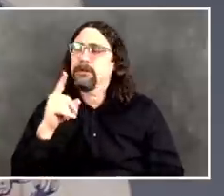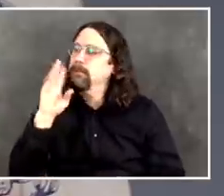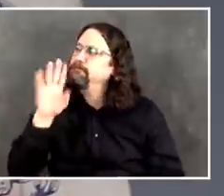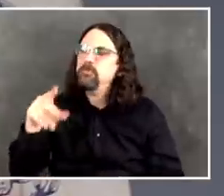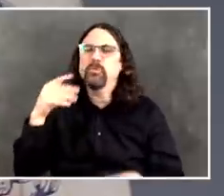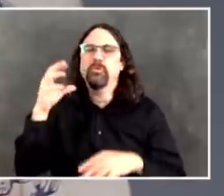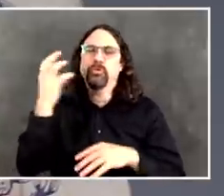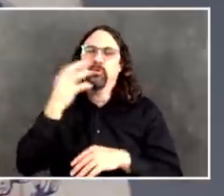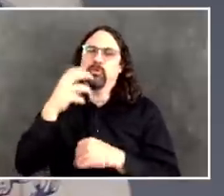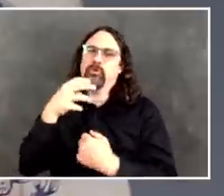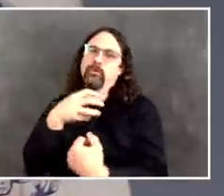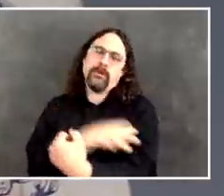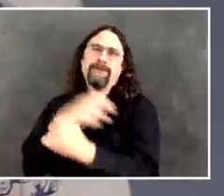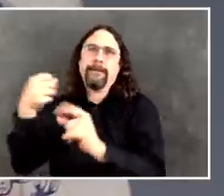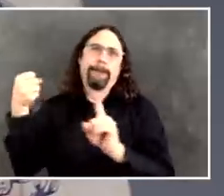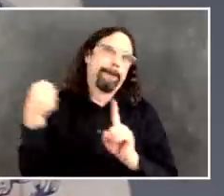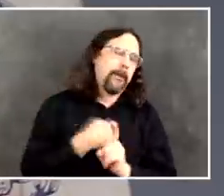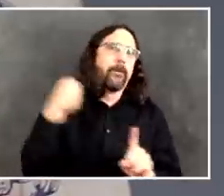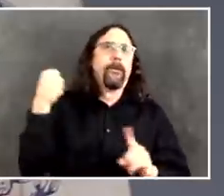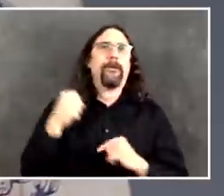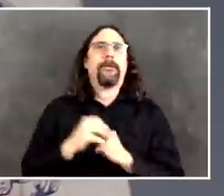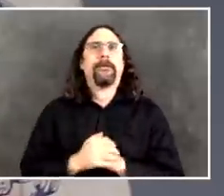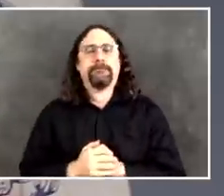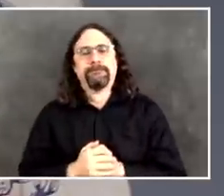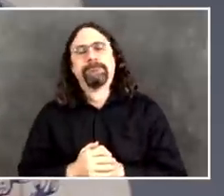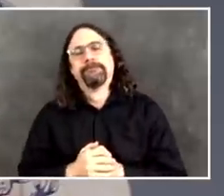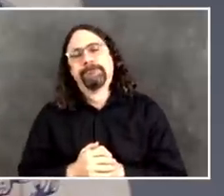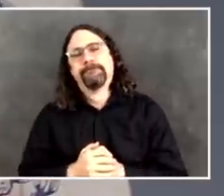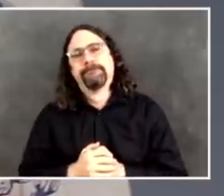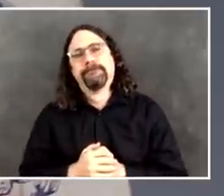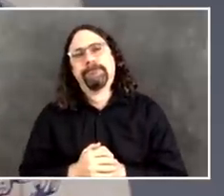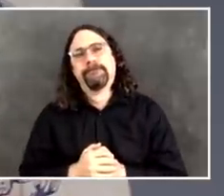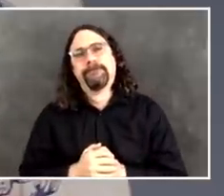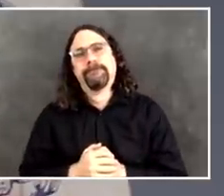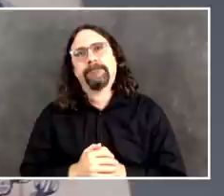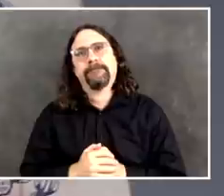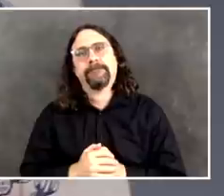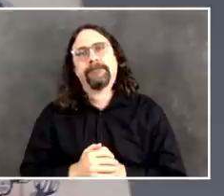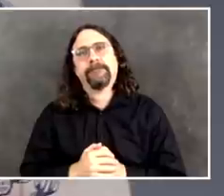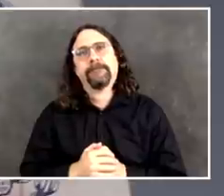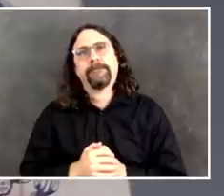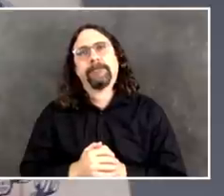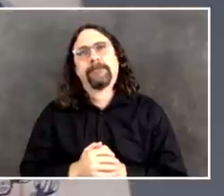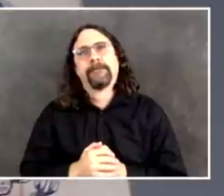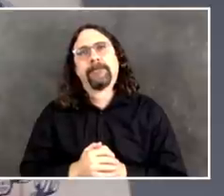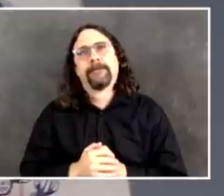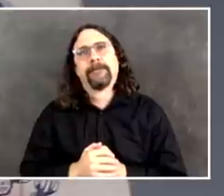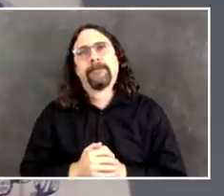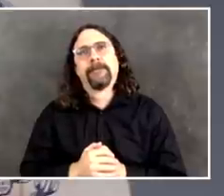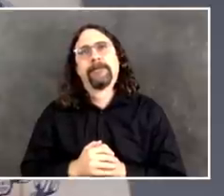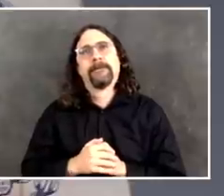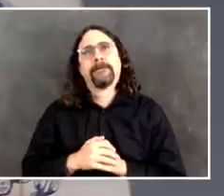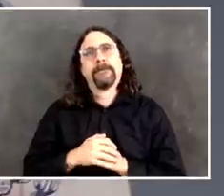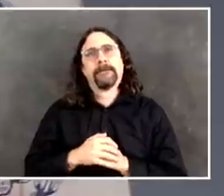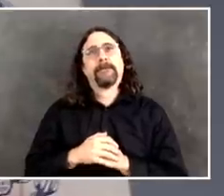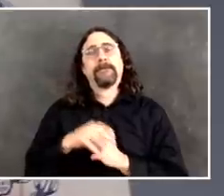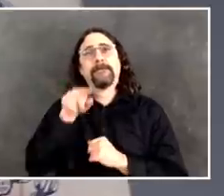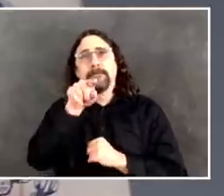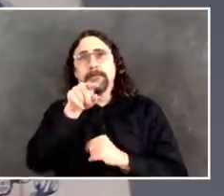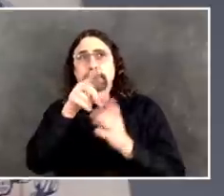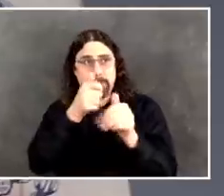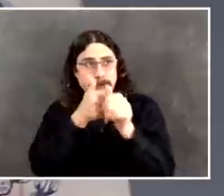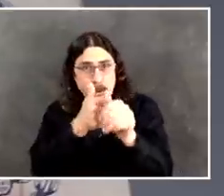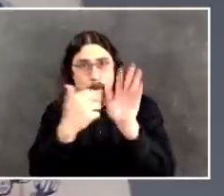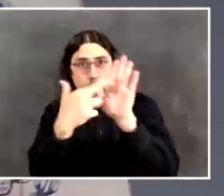time someone practices social distancing every time even though they want to go don't want to go back inside they still go back